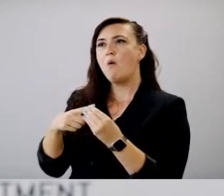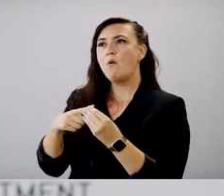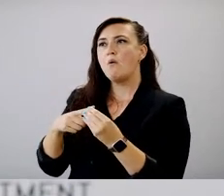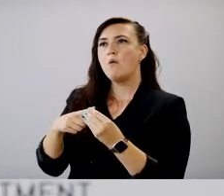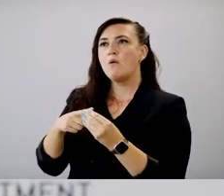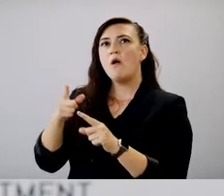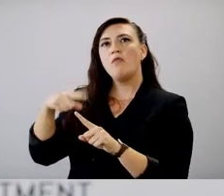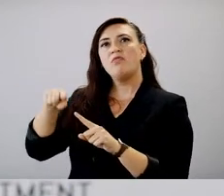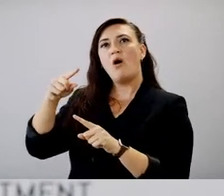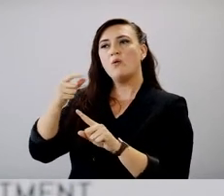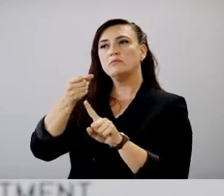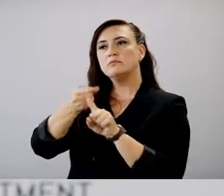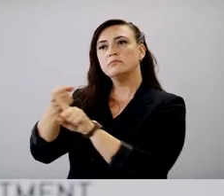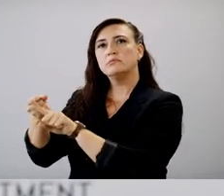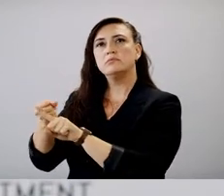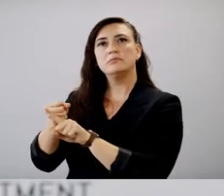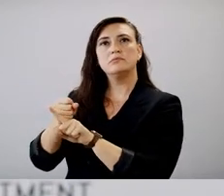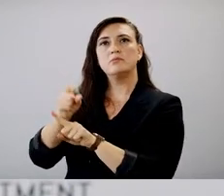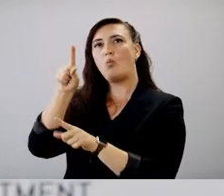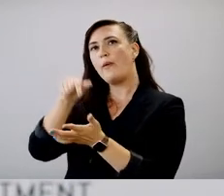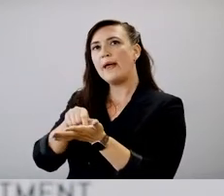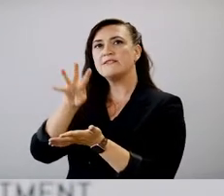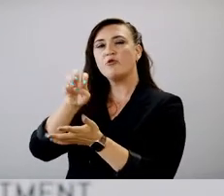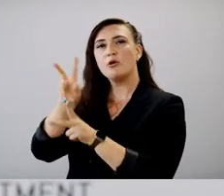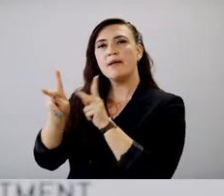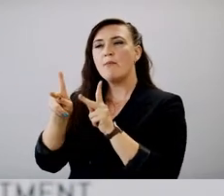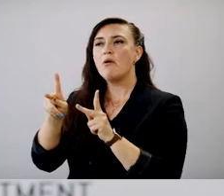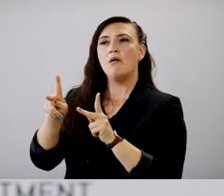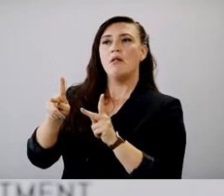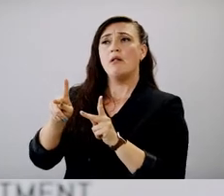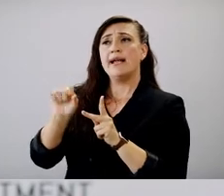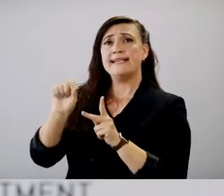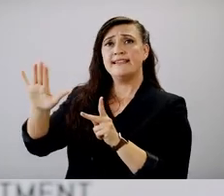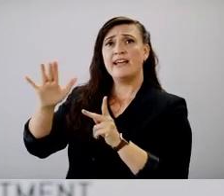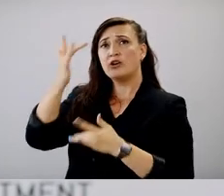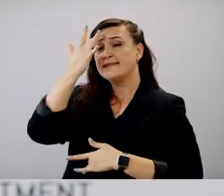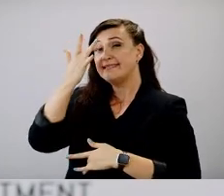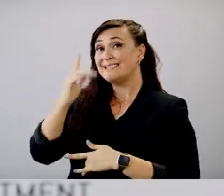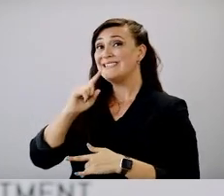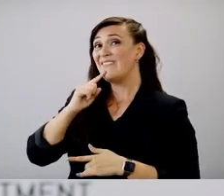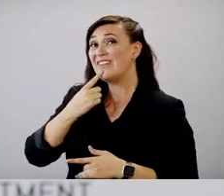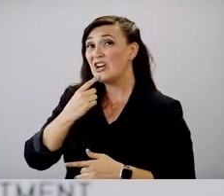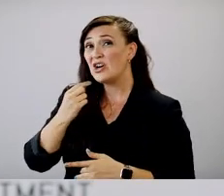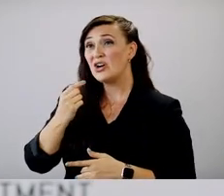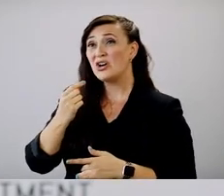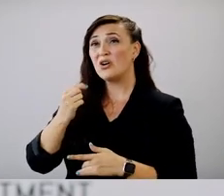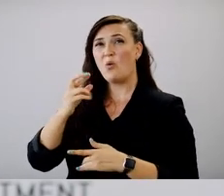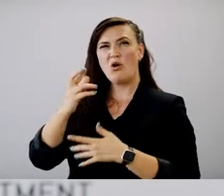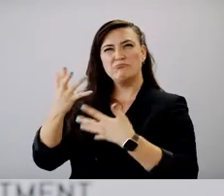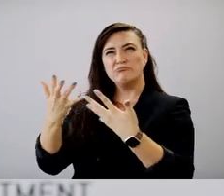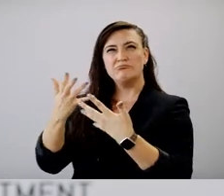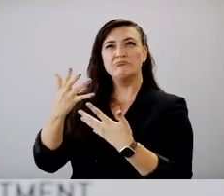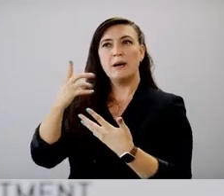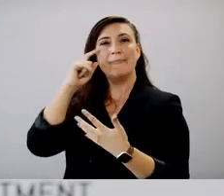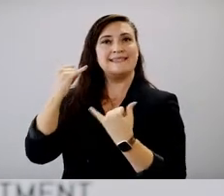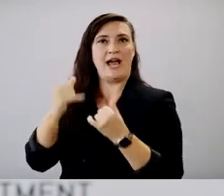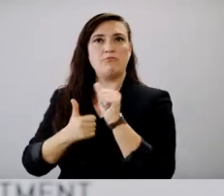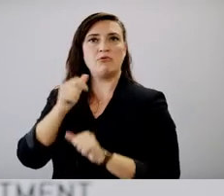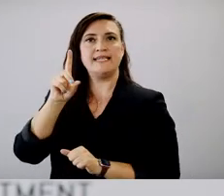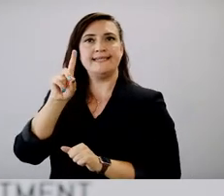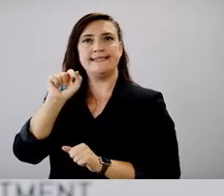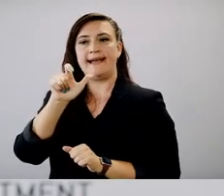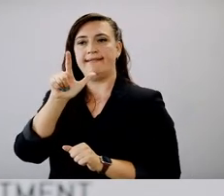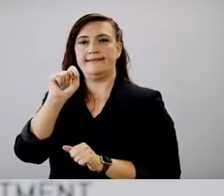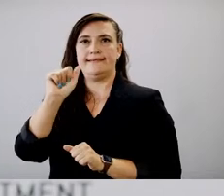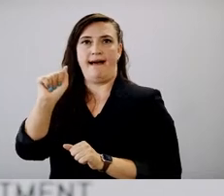sickness being for people getting infected since, um, it's been primarily the Delta variant that they're catching. How